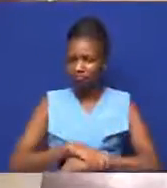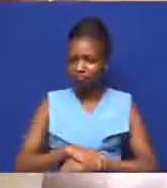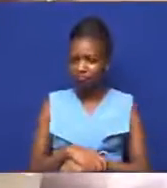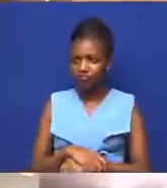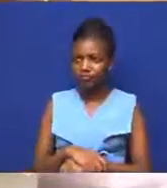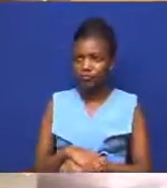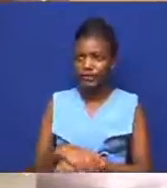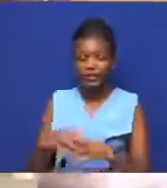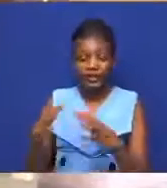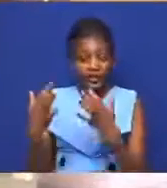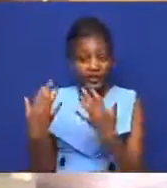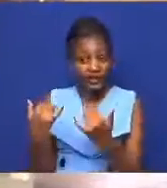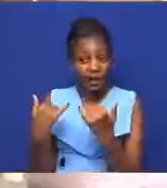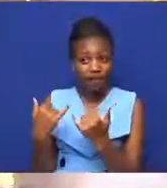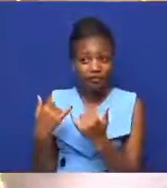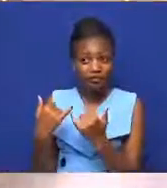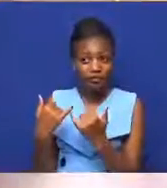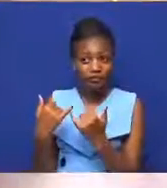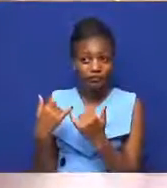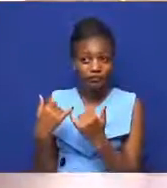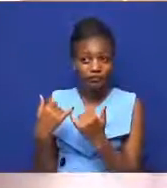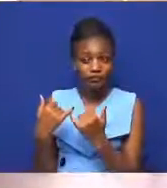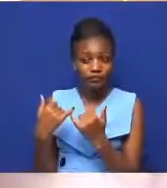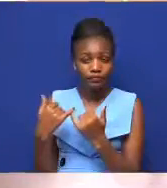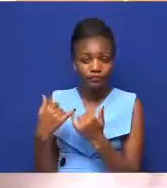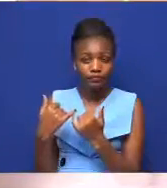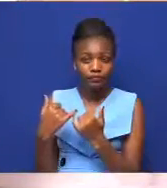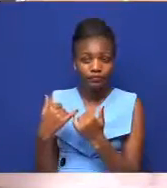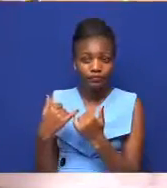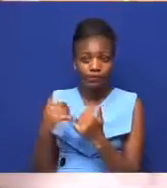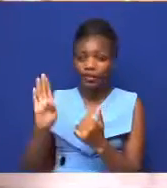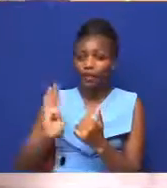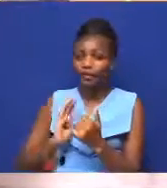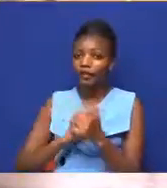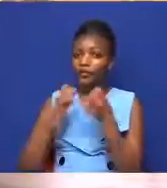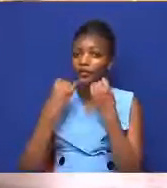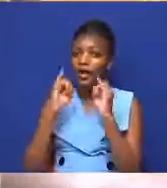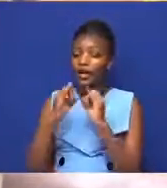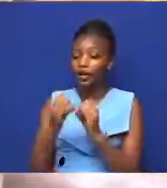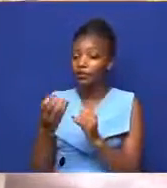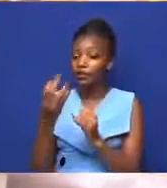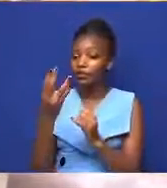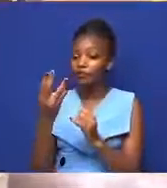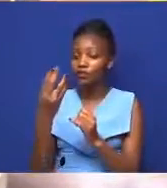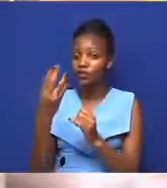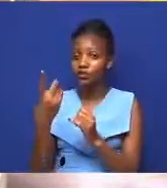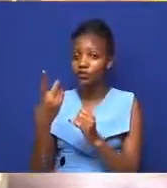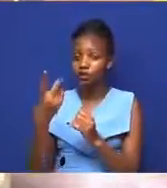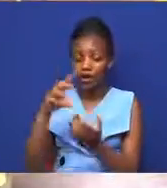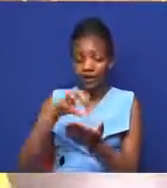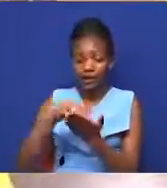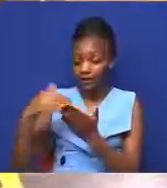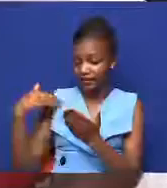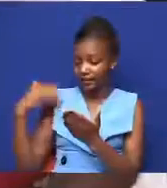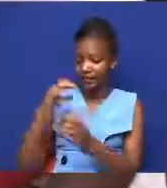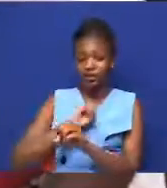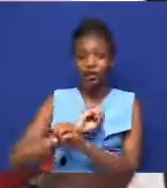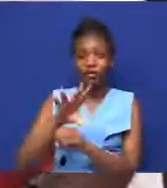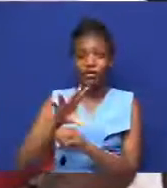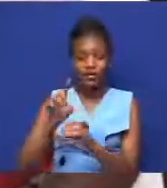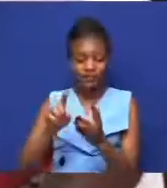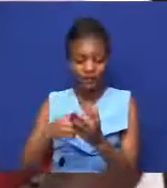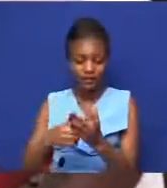Currently, the Burundi officially has announced around 42 cases now since the pandemic started. Remember,